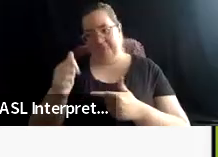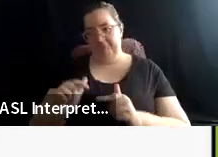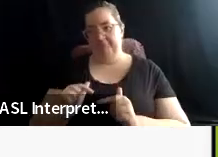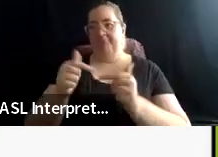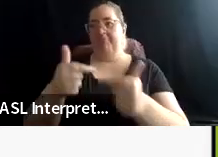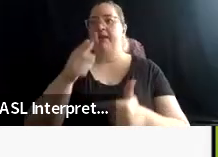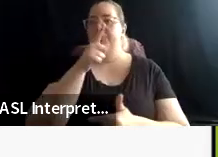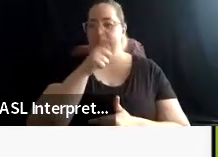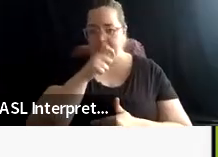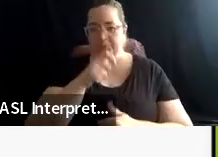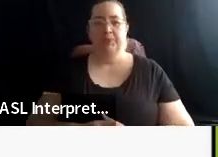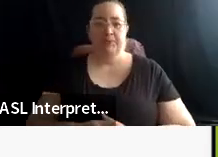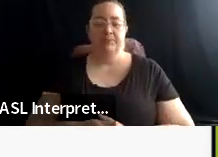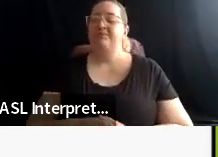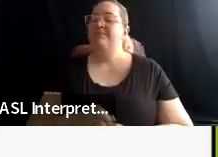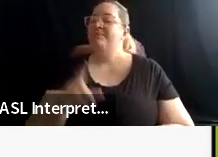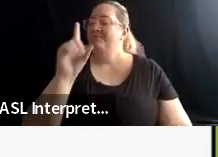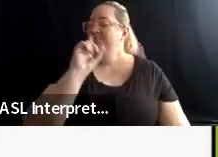Sure. Thank you, Ronnie.